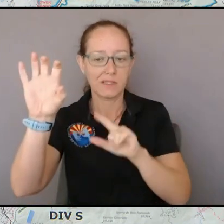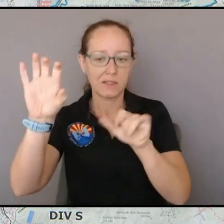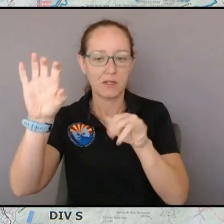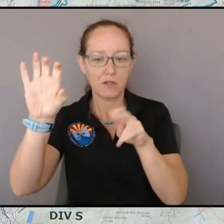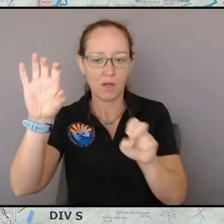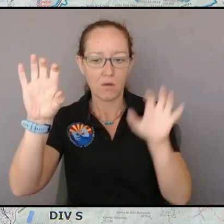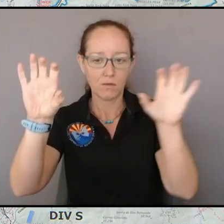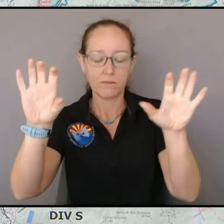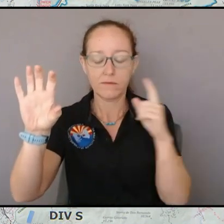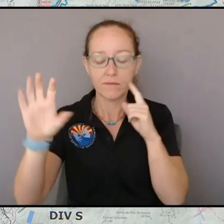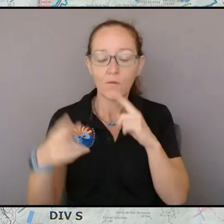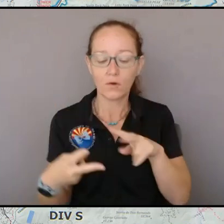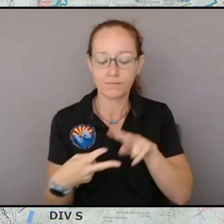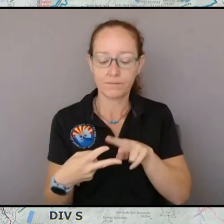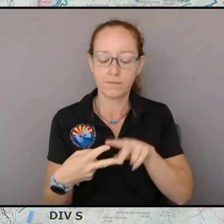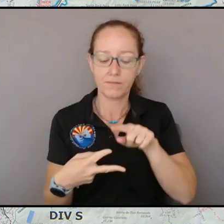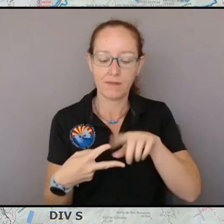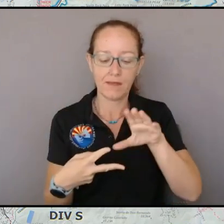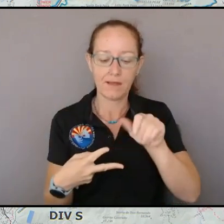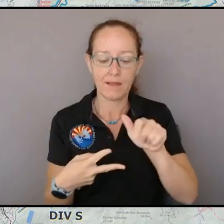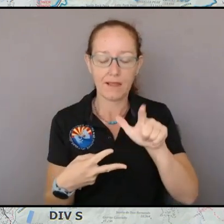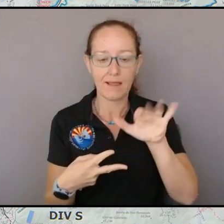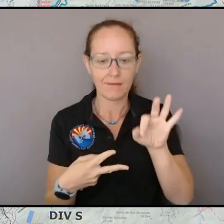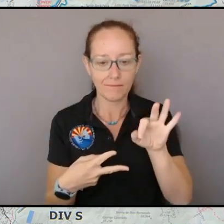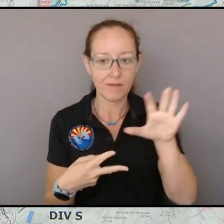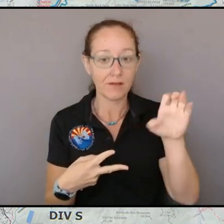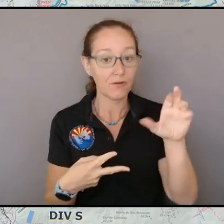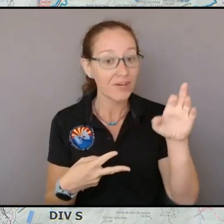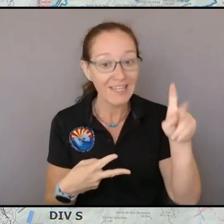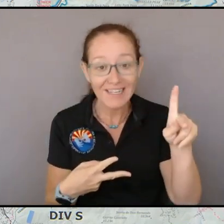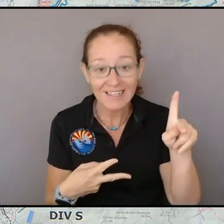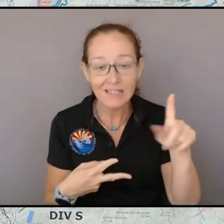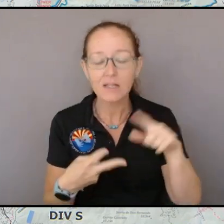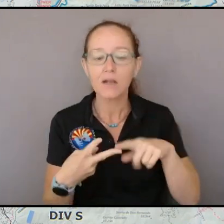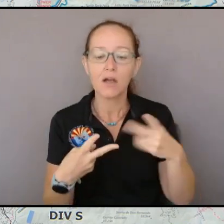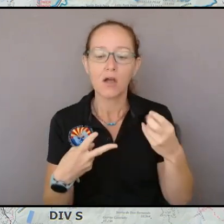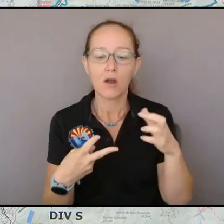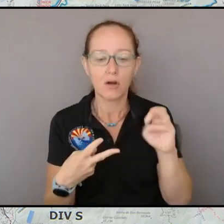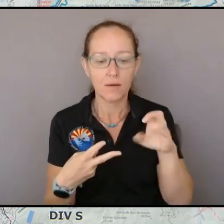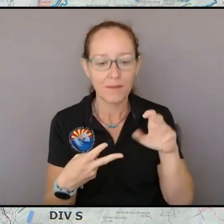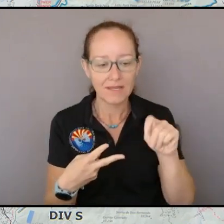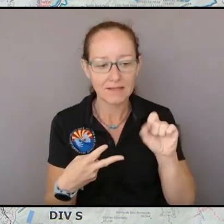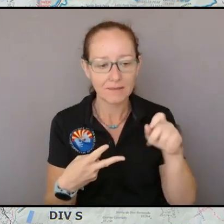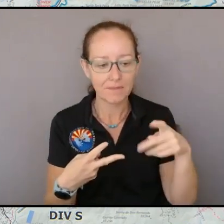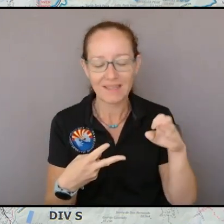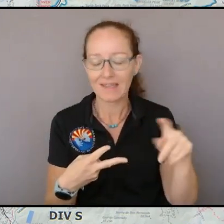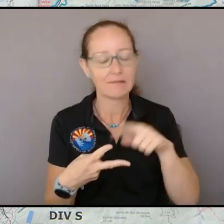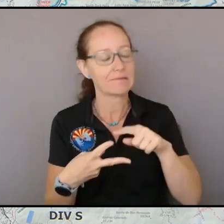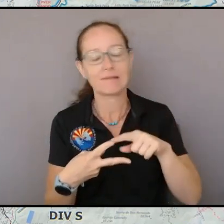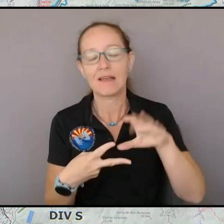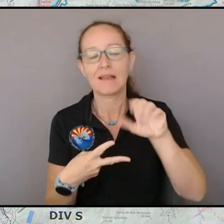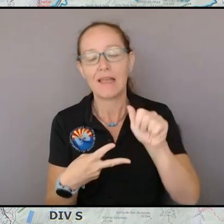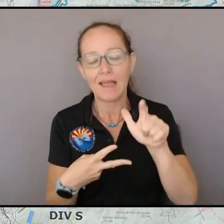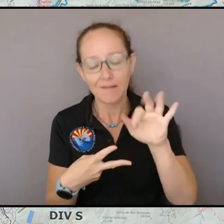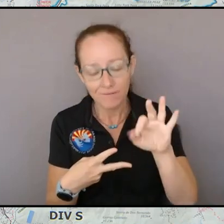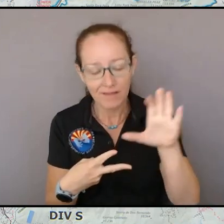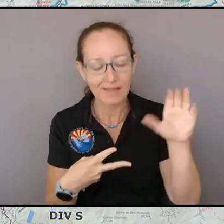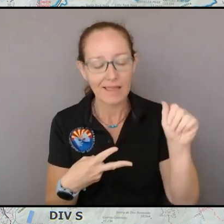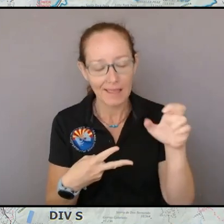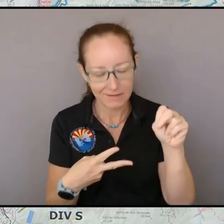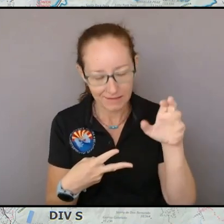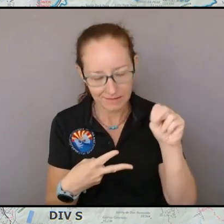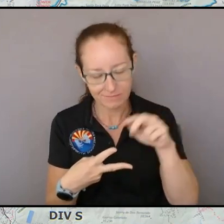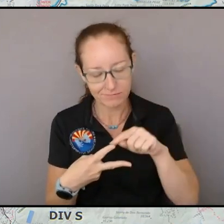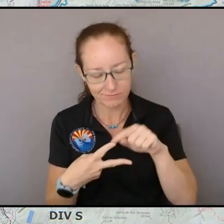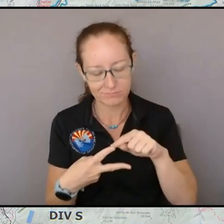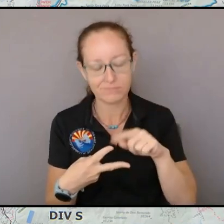Hermit's Peak fires calf Canyon Hermit's Peak fires all right last night we did get an infrared